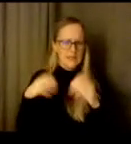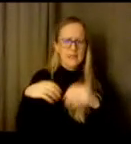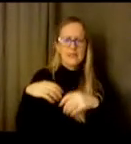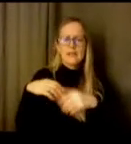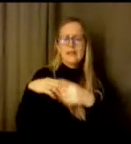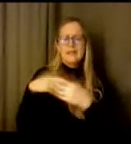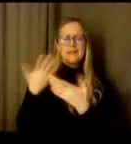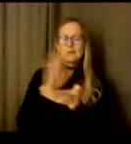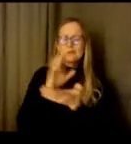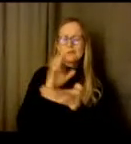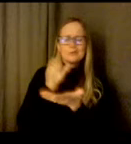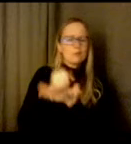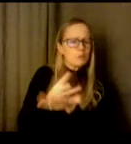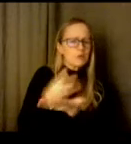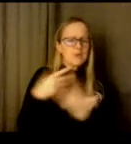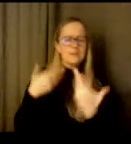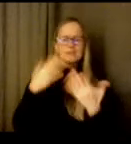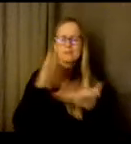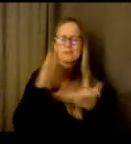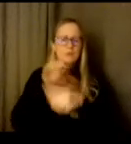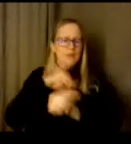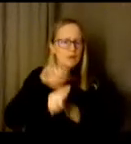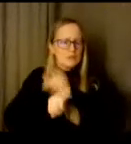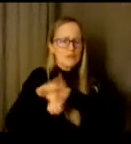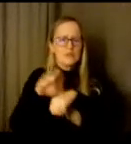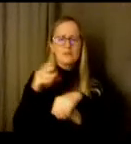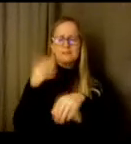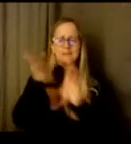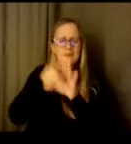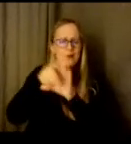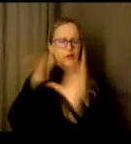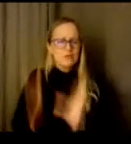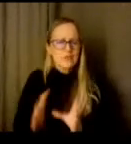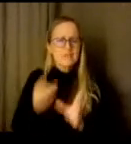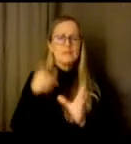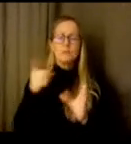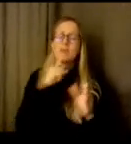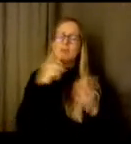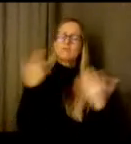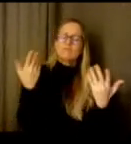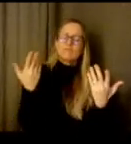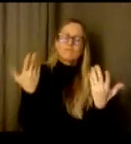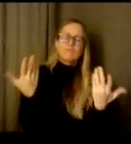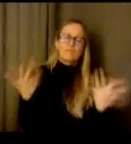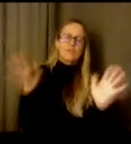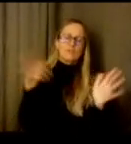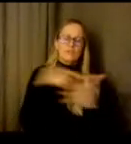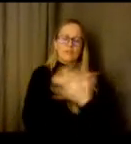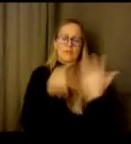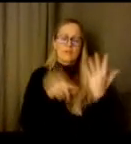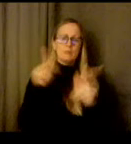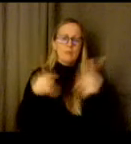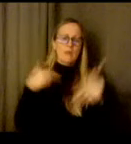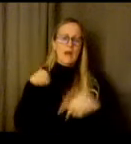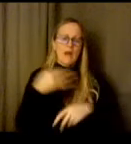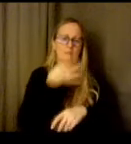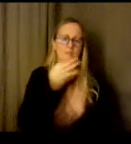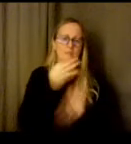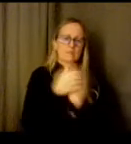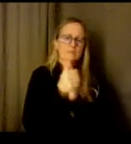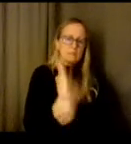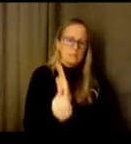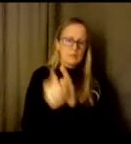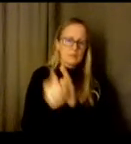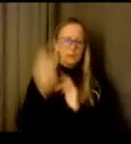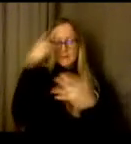are sort of we are have training and expertise as it relates to mental health and and our jobs are really to to support students and